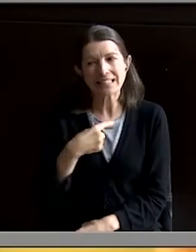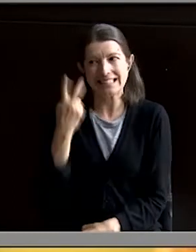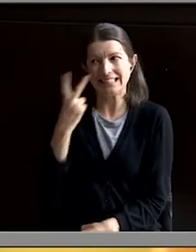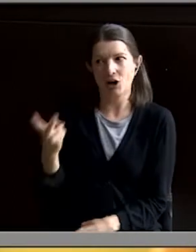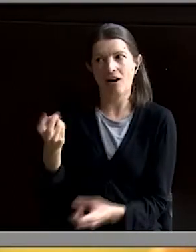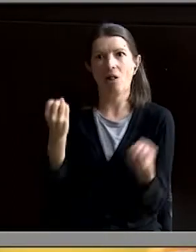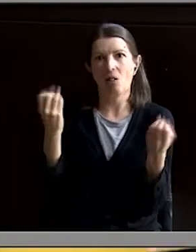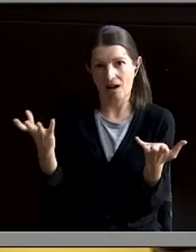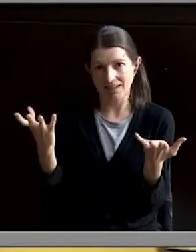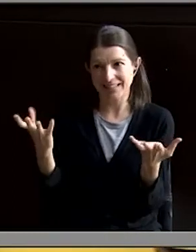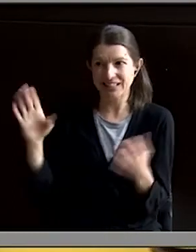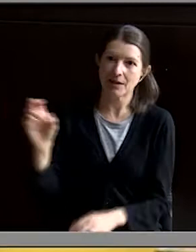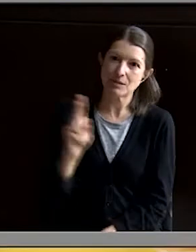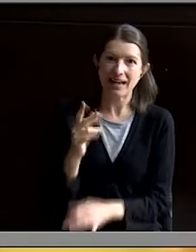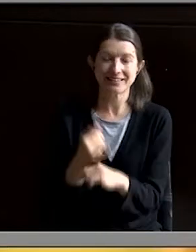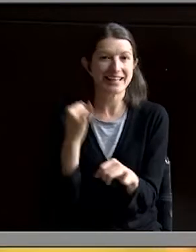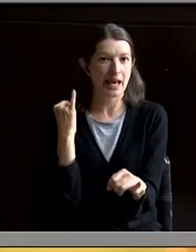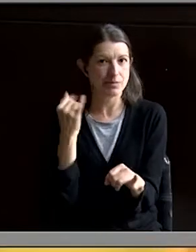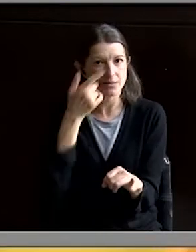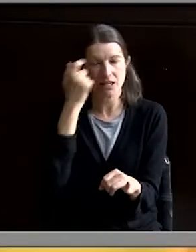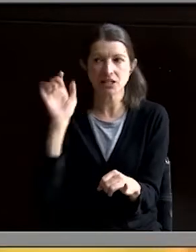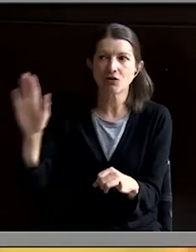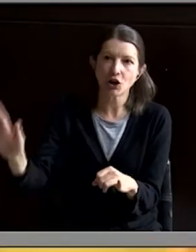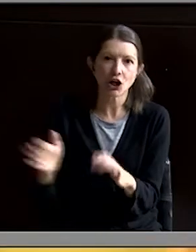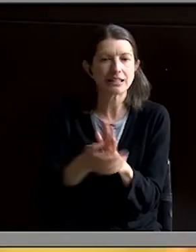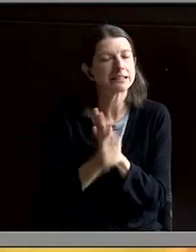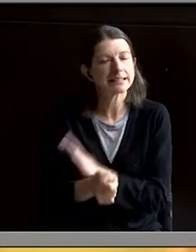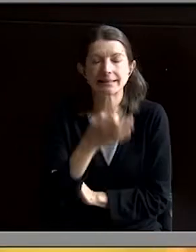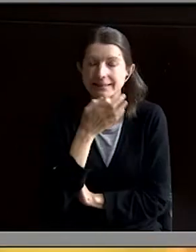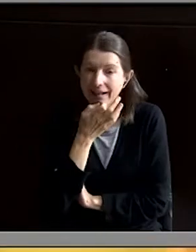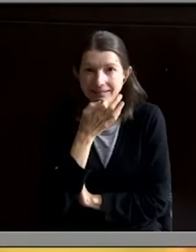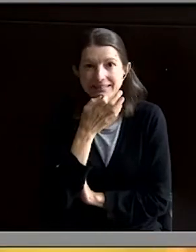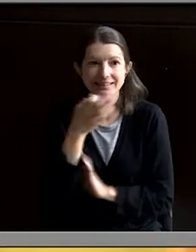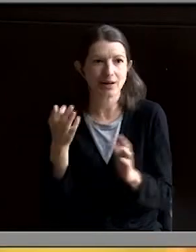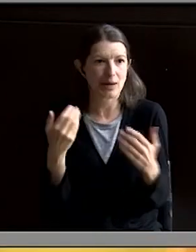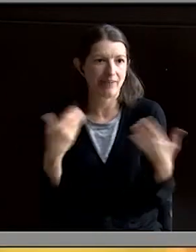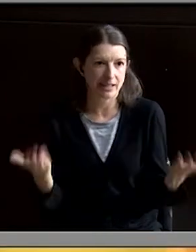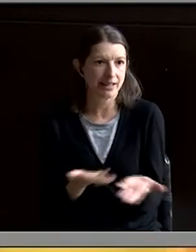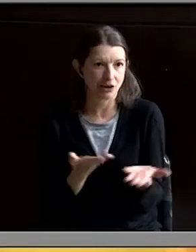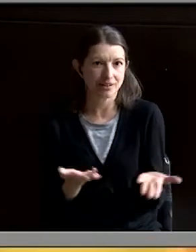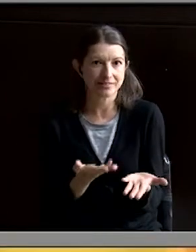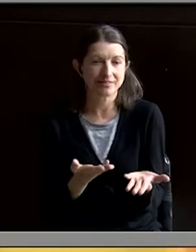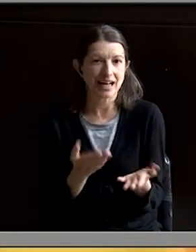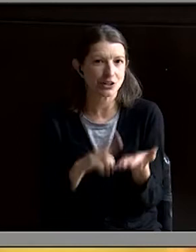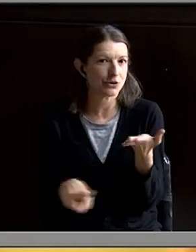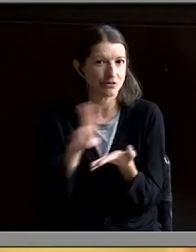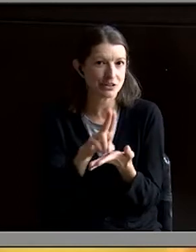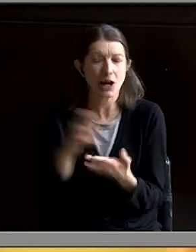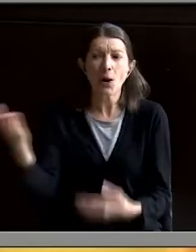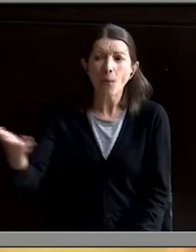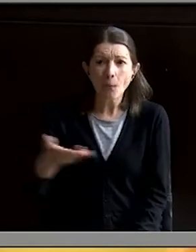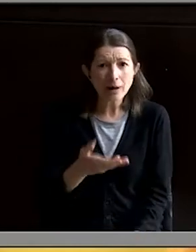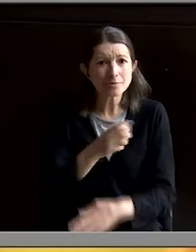lot as she comes back to campus because of the talent, the incredible talent that really is here. So please welcome to the